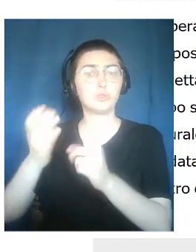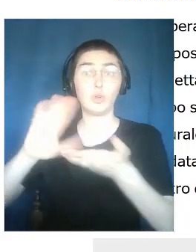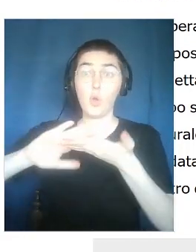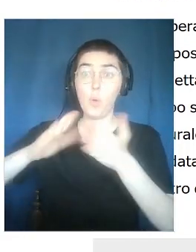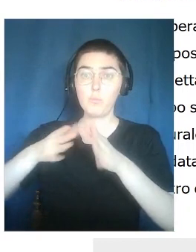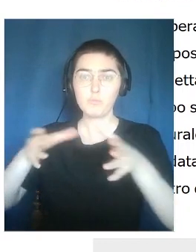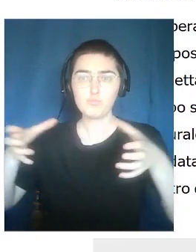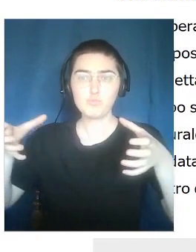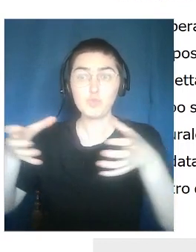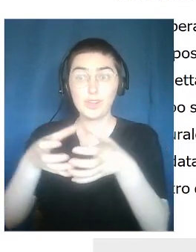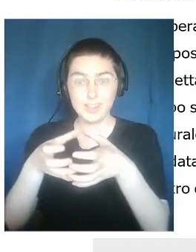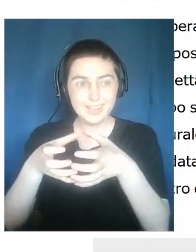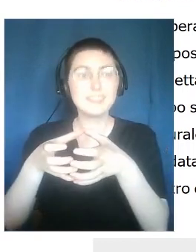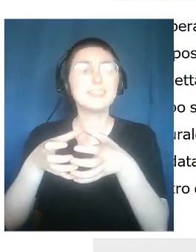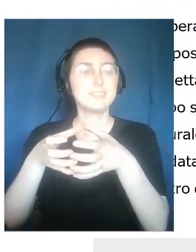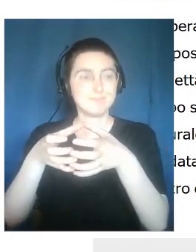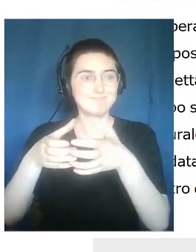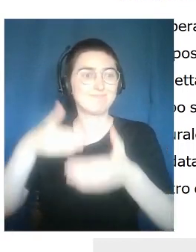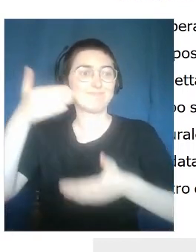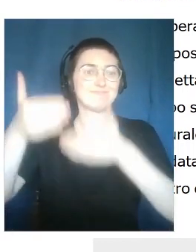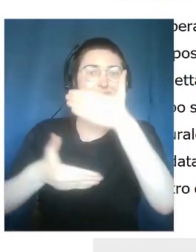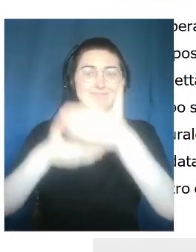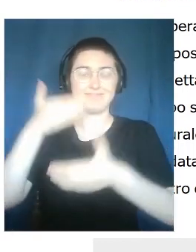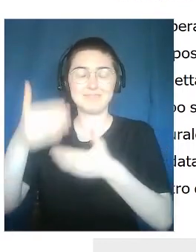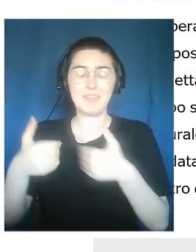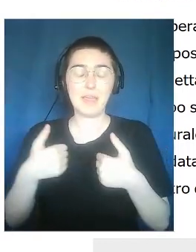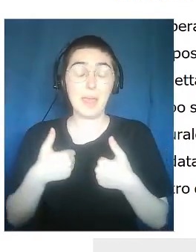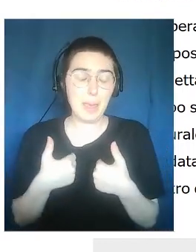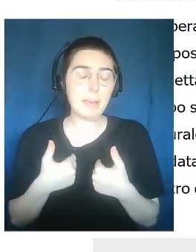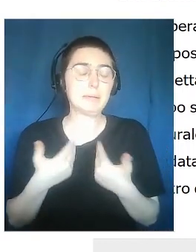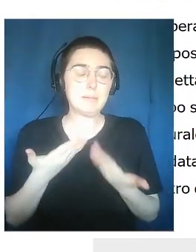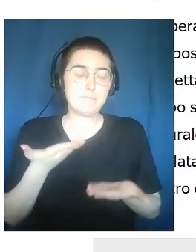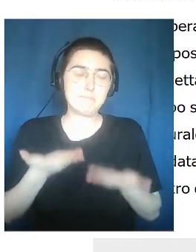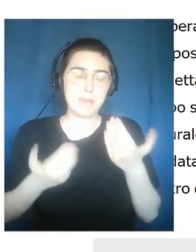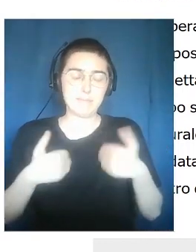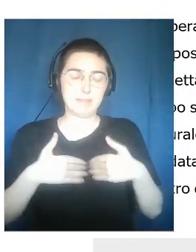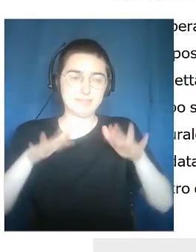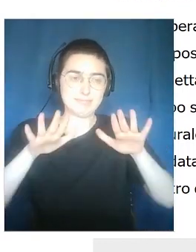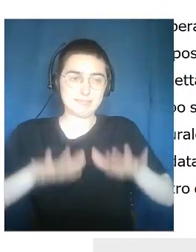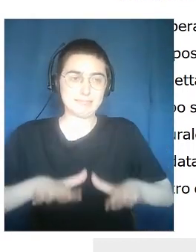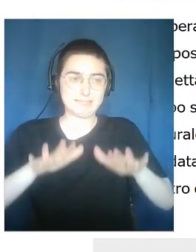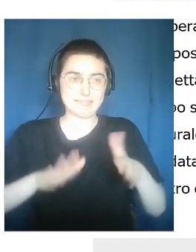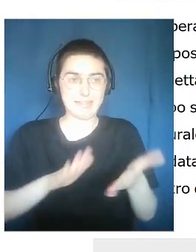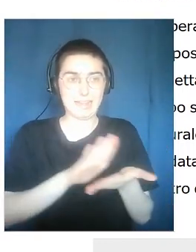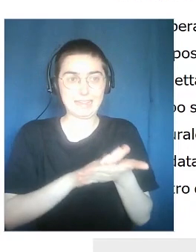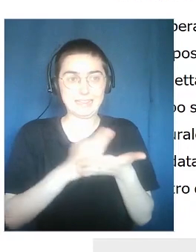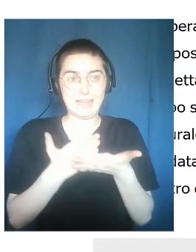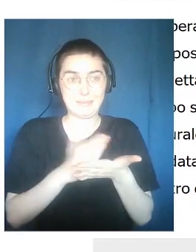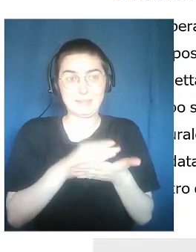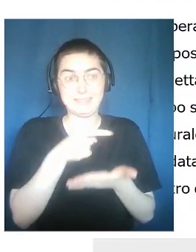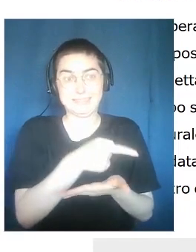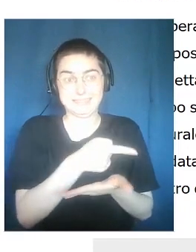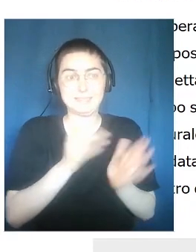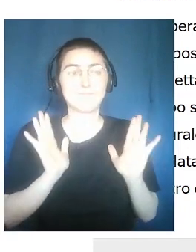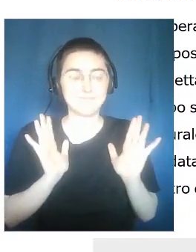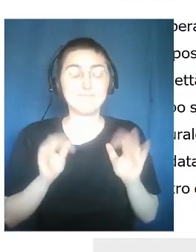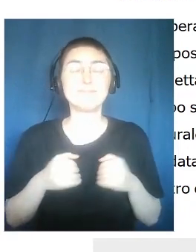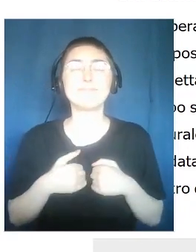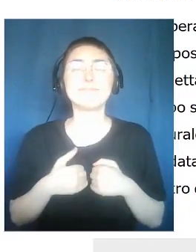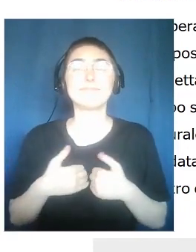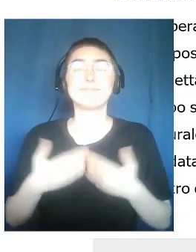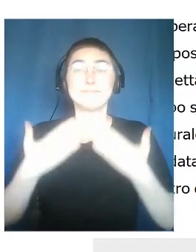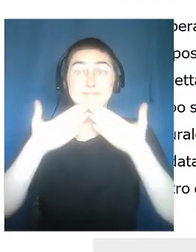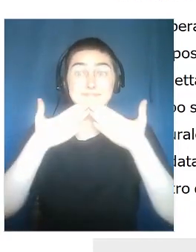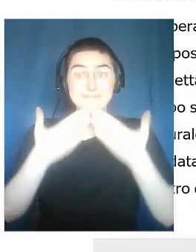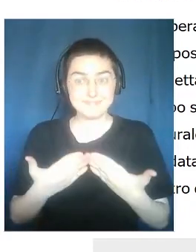communities. I think maybe for the interpreters, I should speak a bit slower. So,